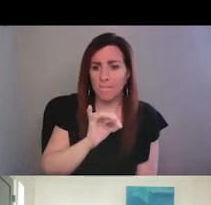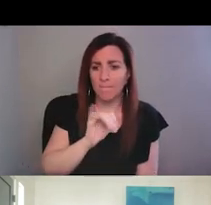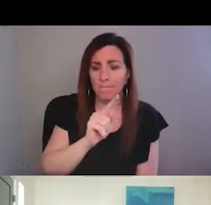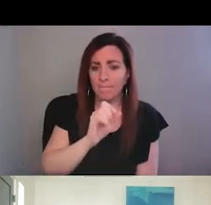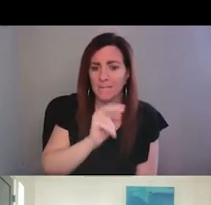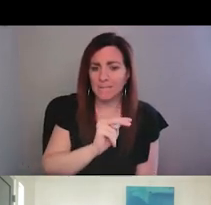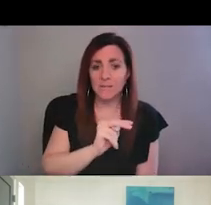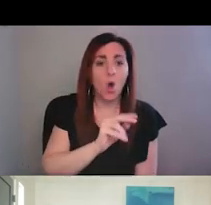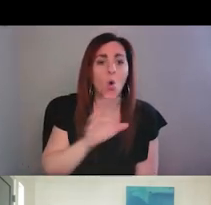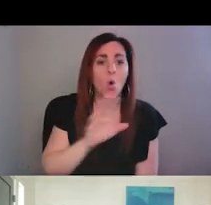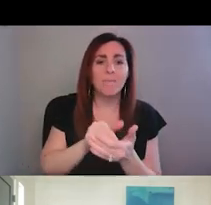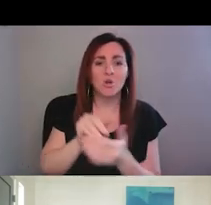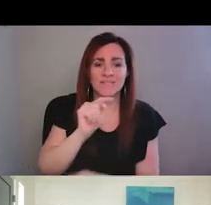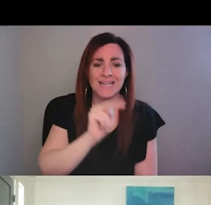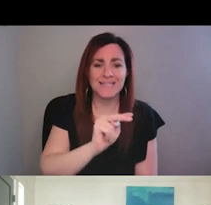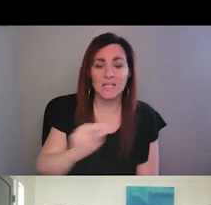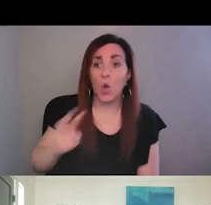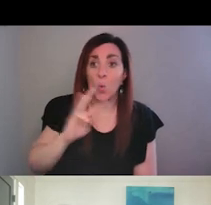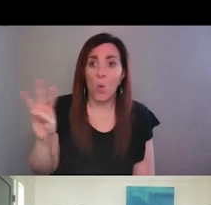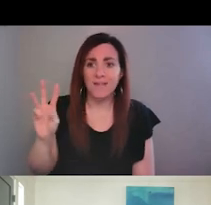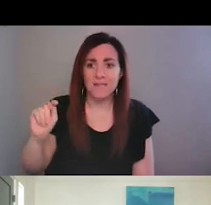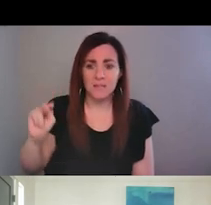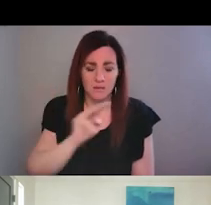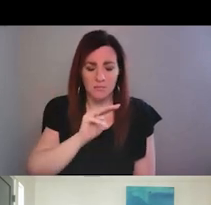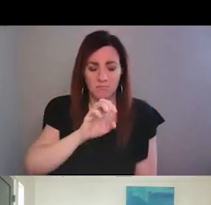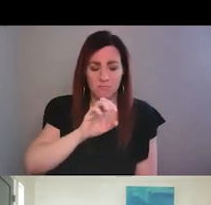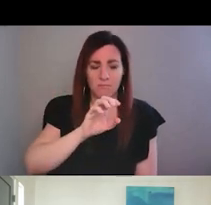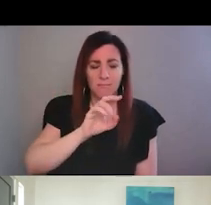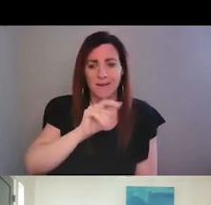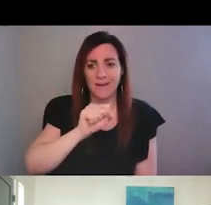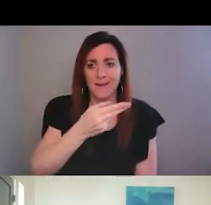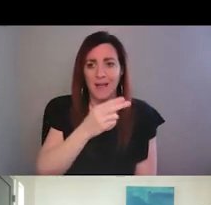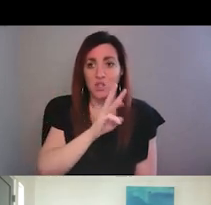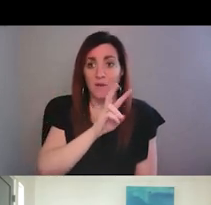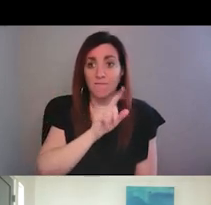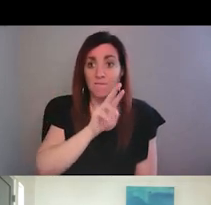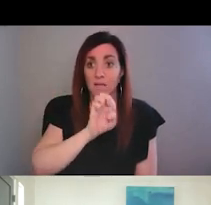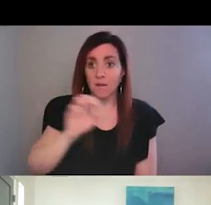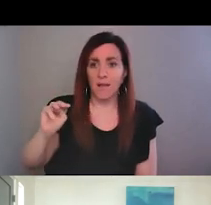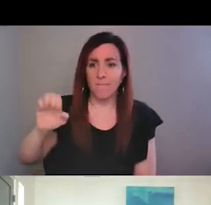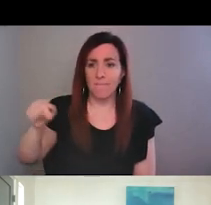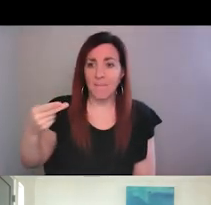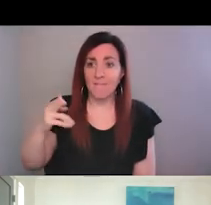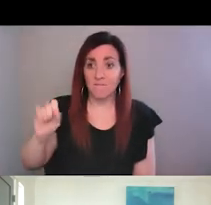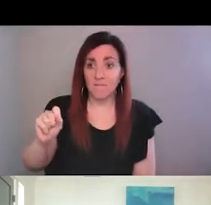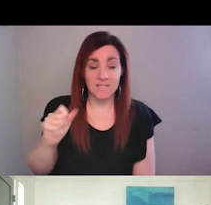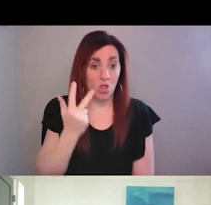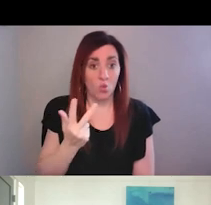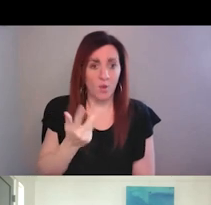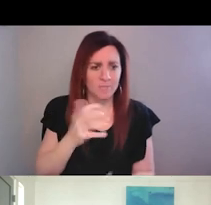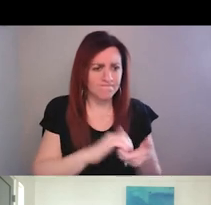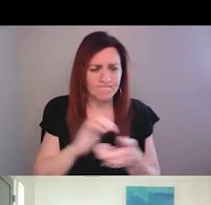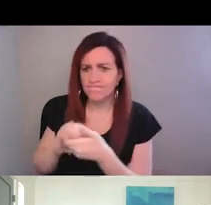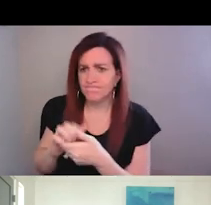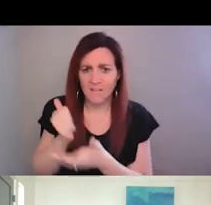one in West Tennessee. So Nashville and Memphis. So there'll be three of them. So we're working with those trying to help them see where did